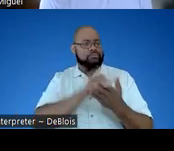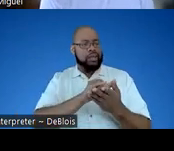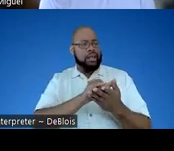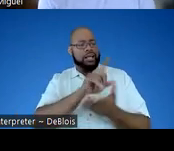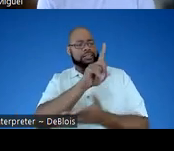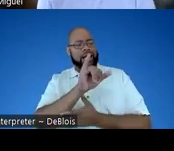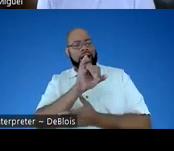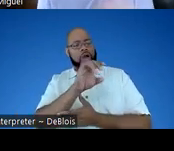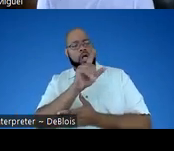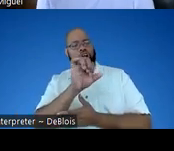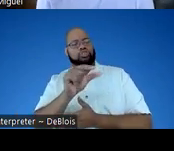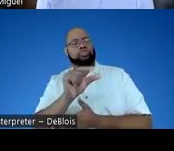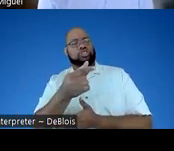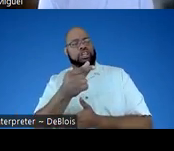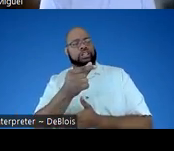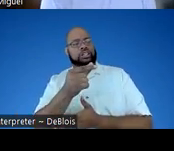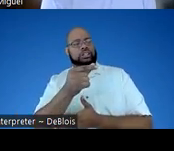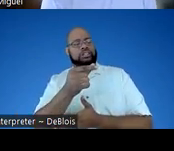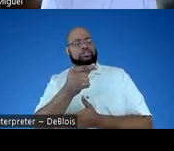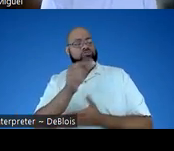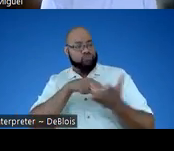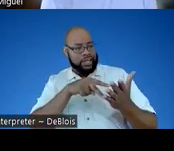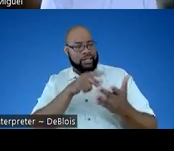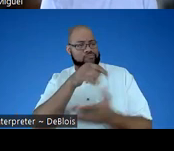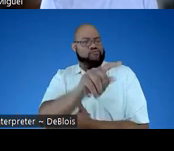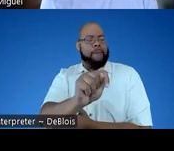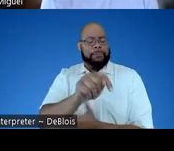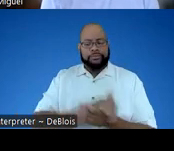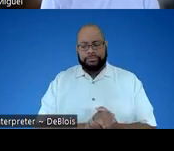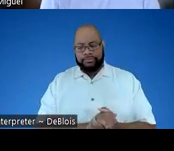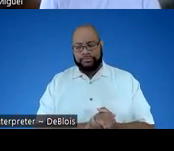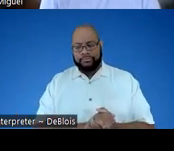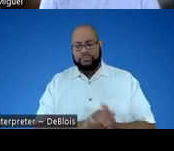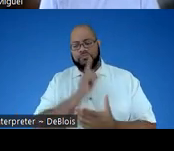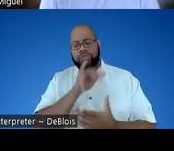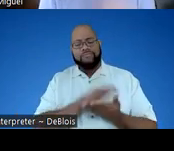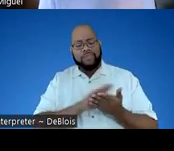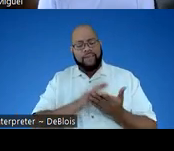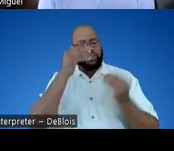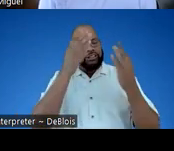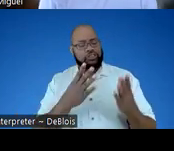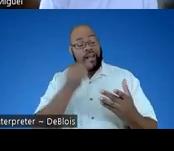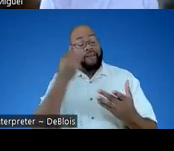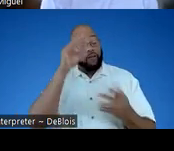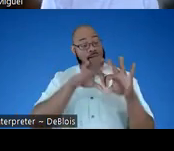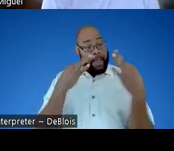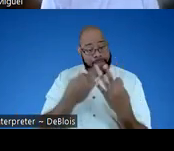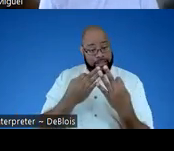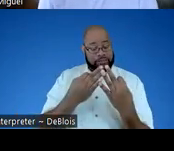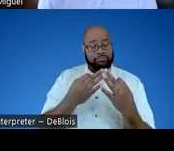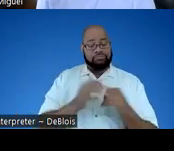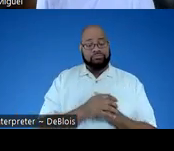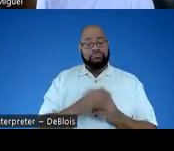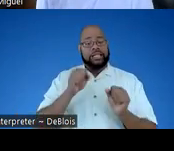reading crowd prompts. Um, it's really nice for teachers and for families that